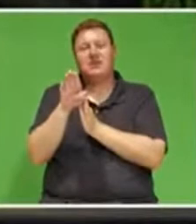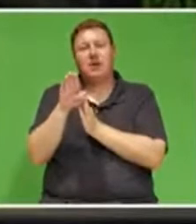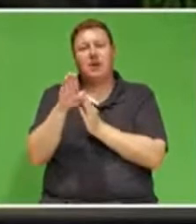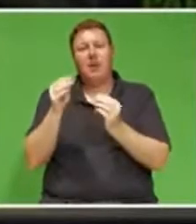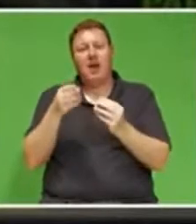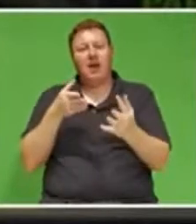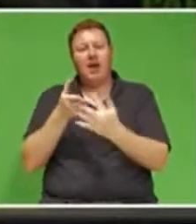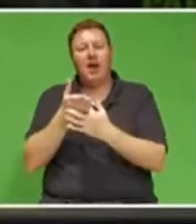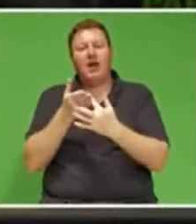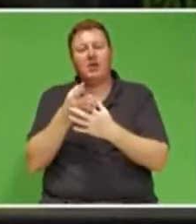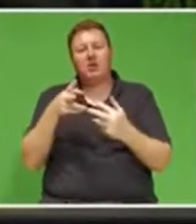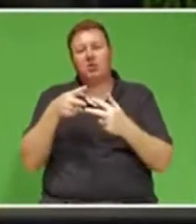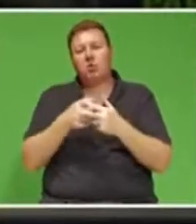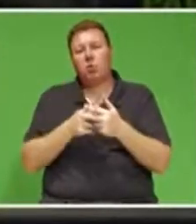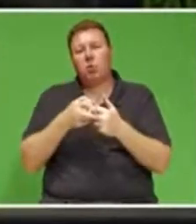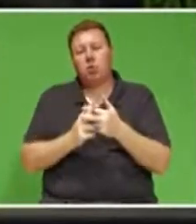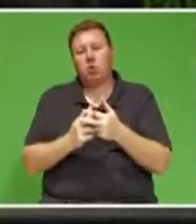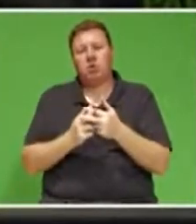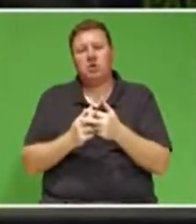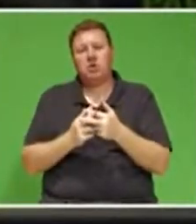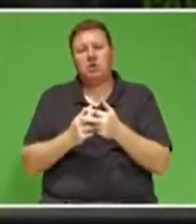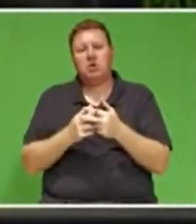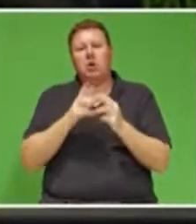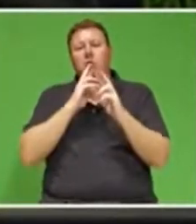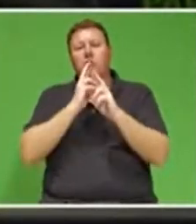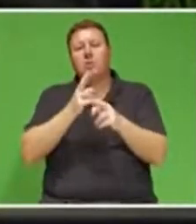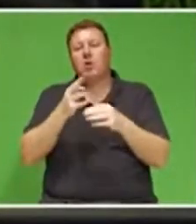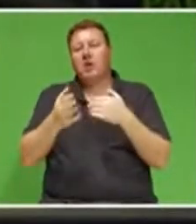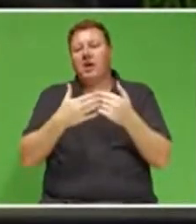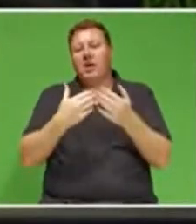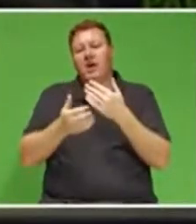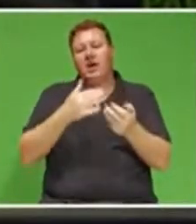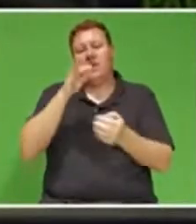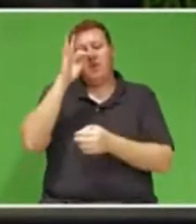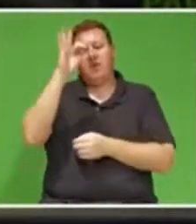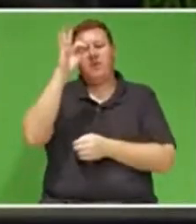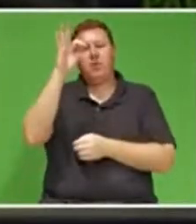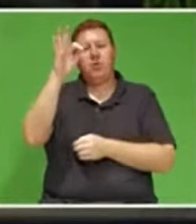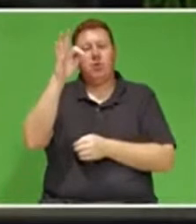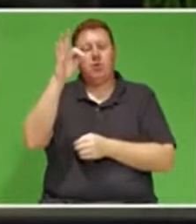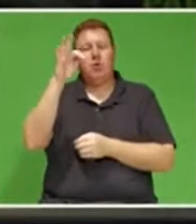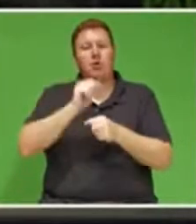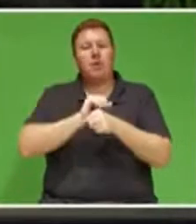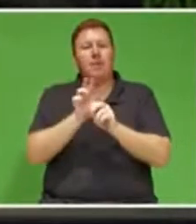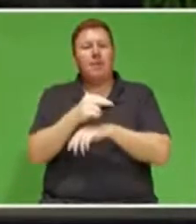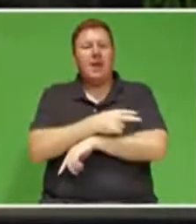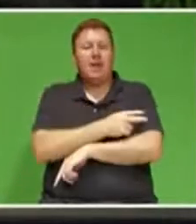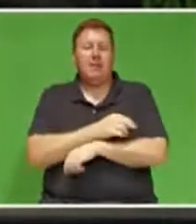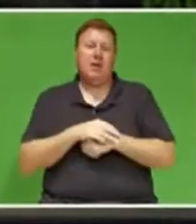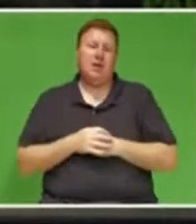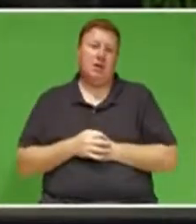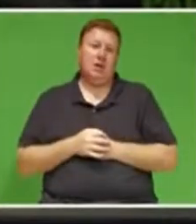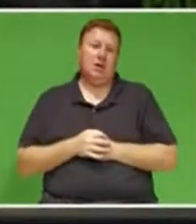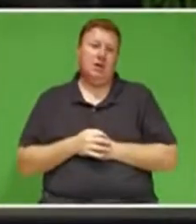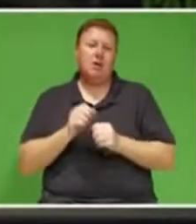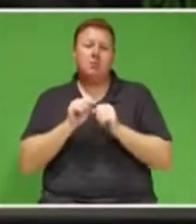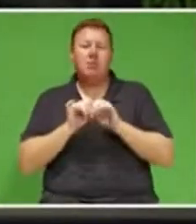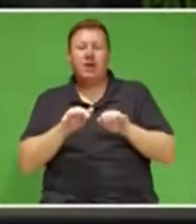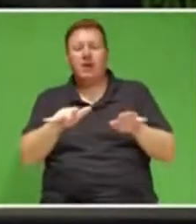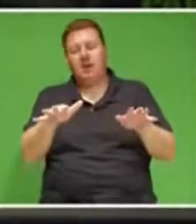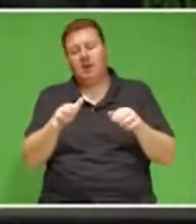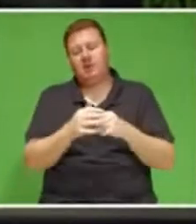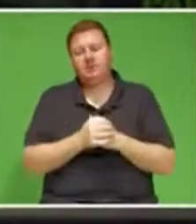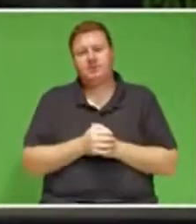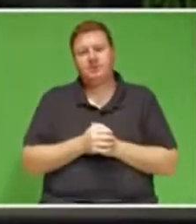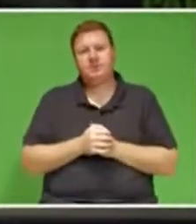to respond to any future pandemics at a global level as well. These are part of the